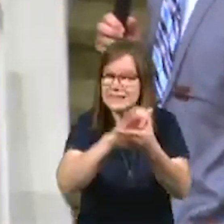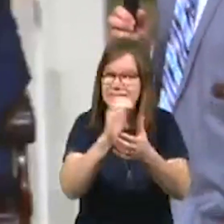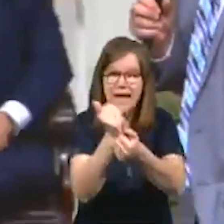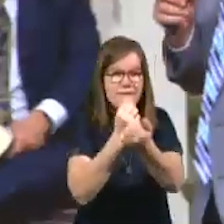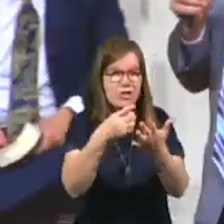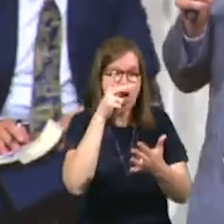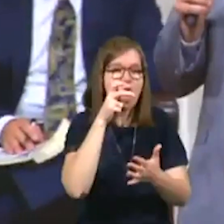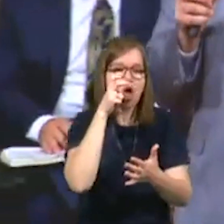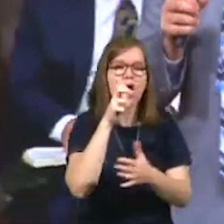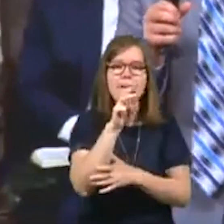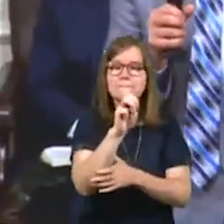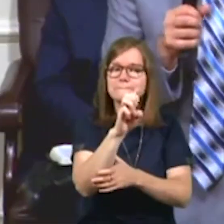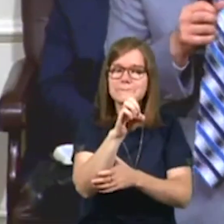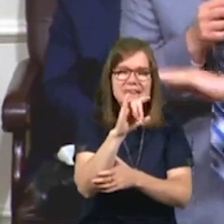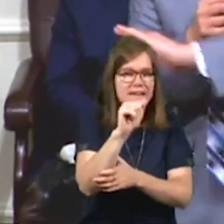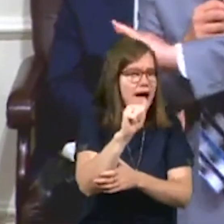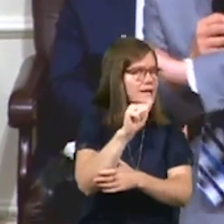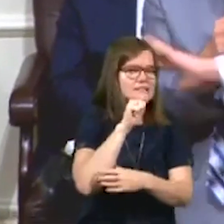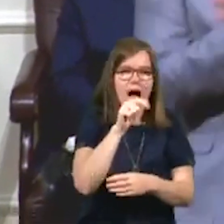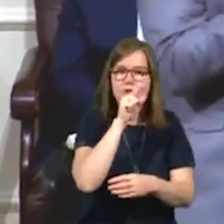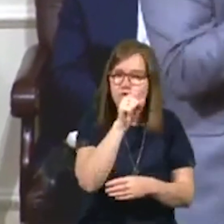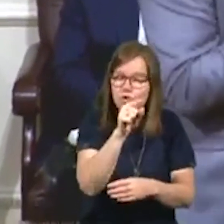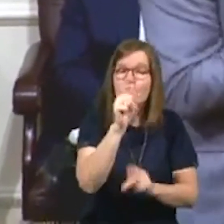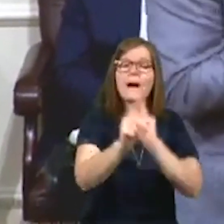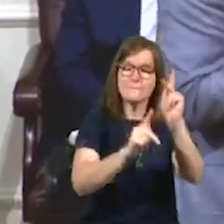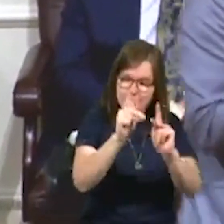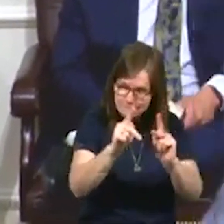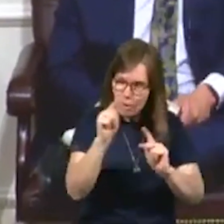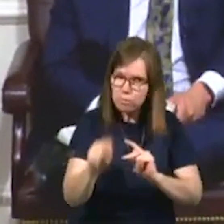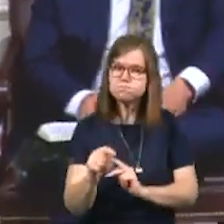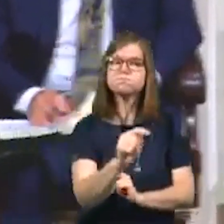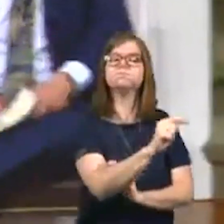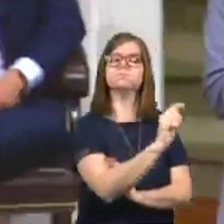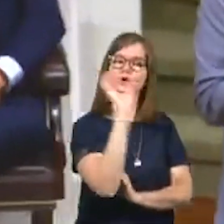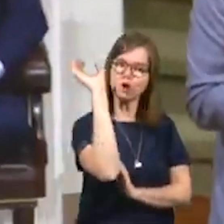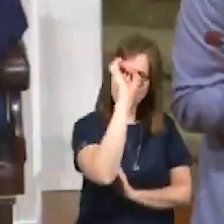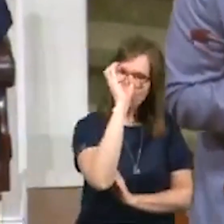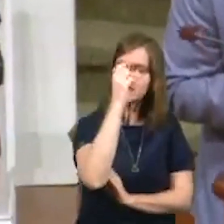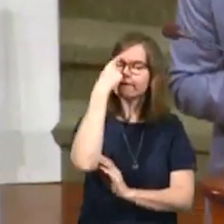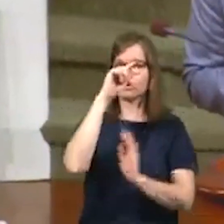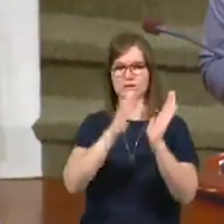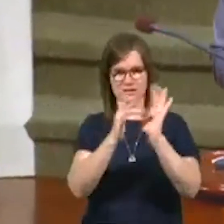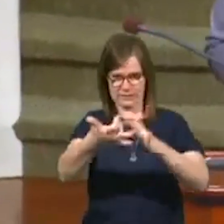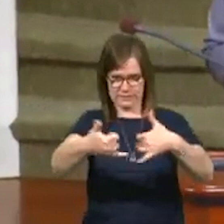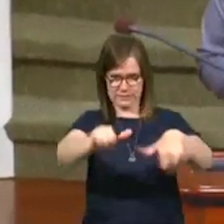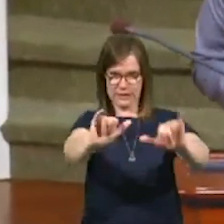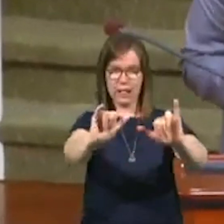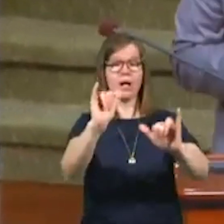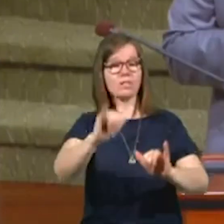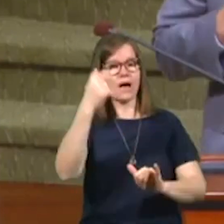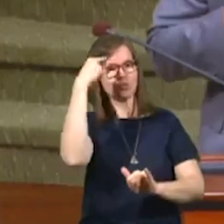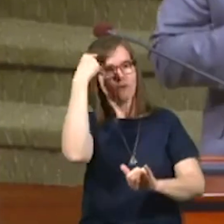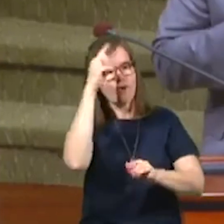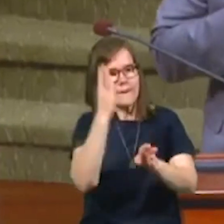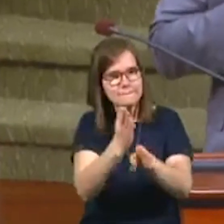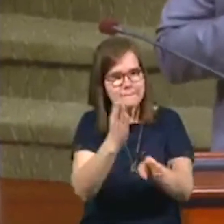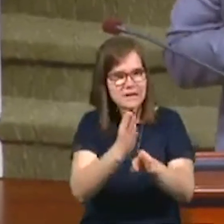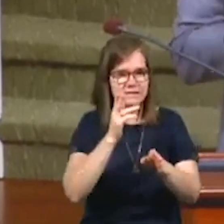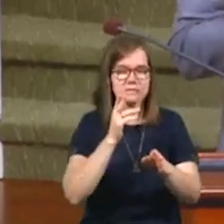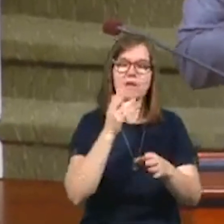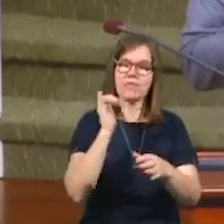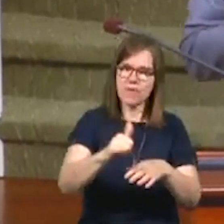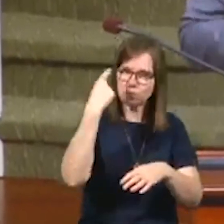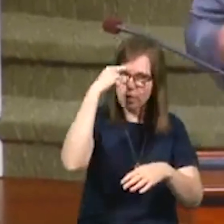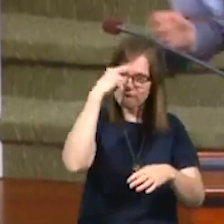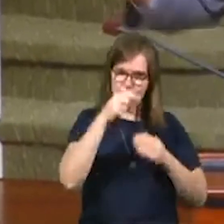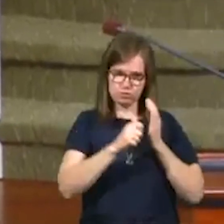news media because it's not all true. There are people all around us that are looking for Jesus. That's why we run buses. That's why we carry tracks in